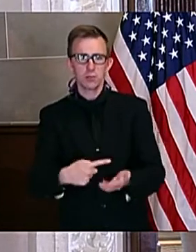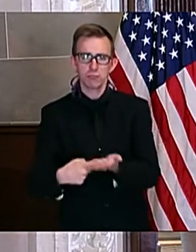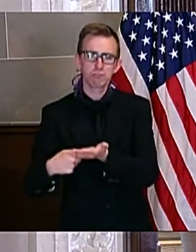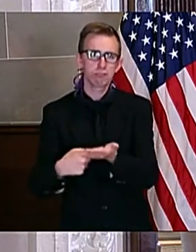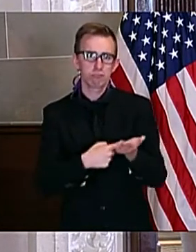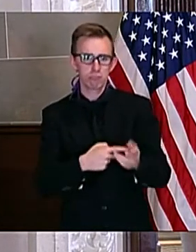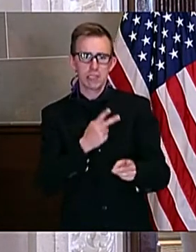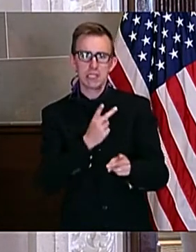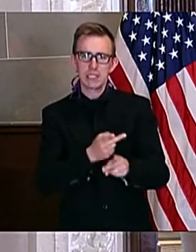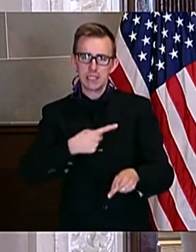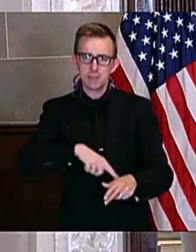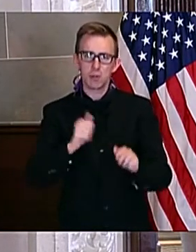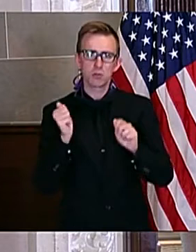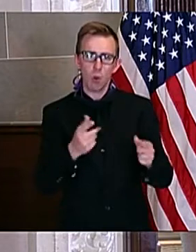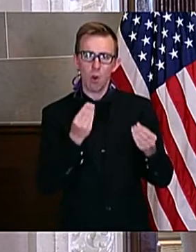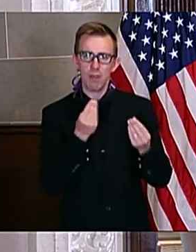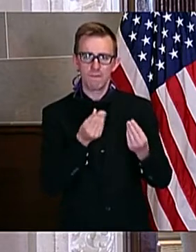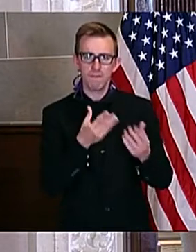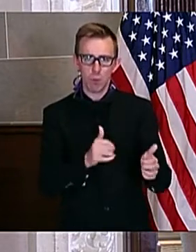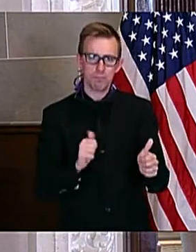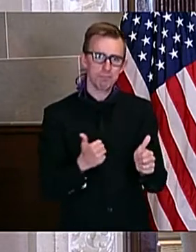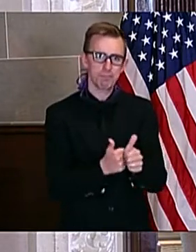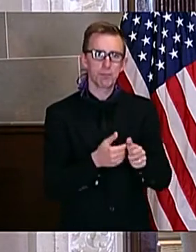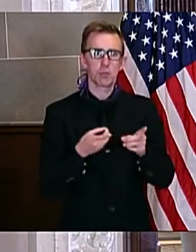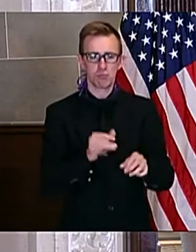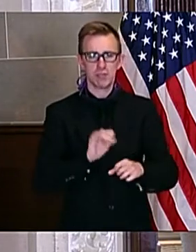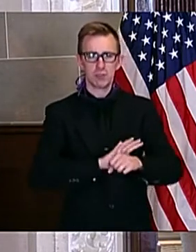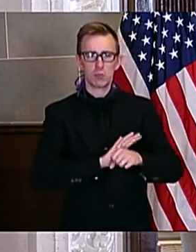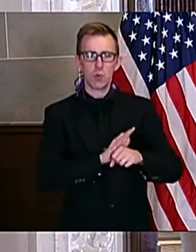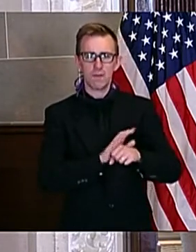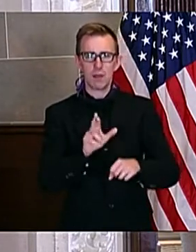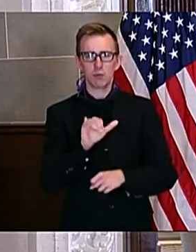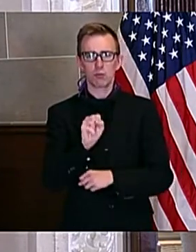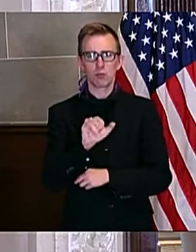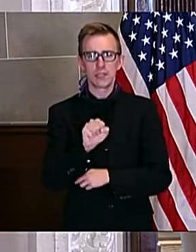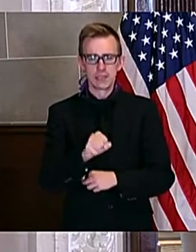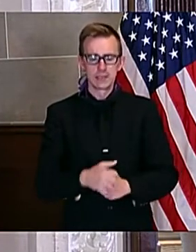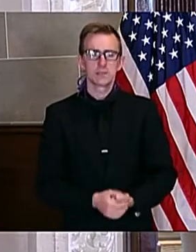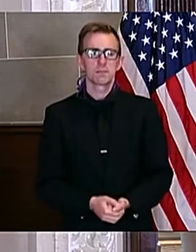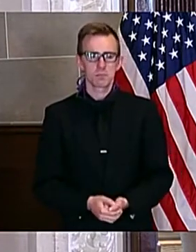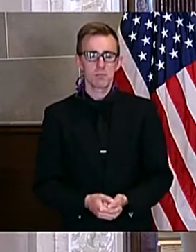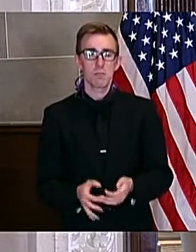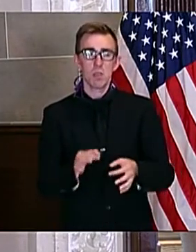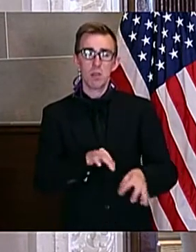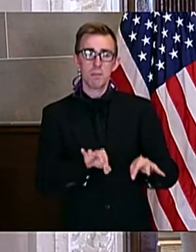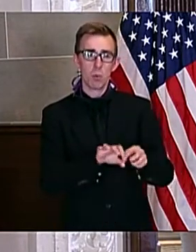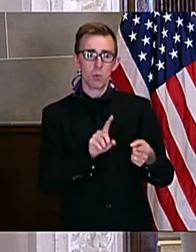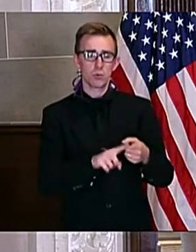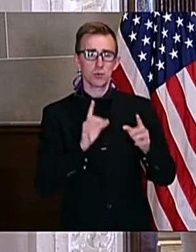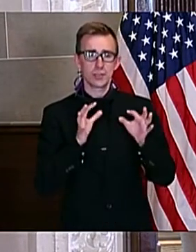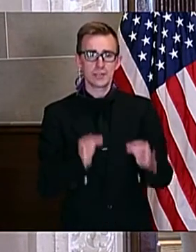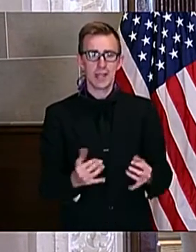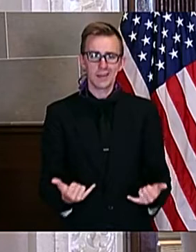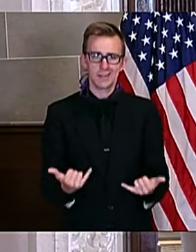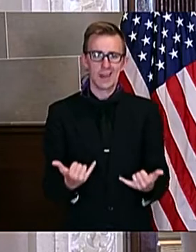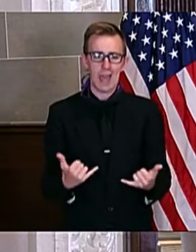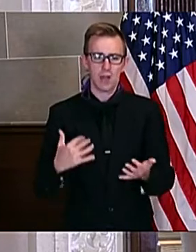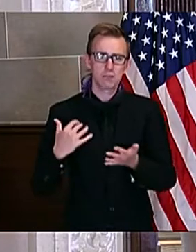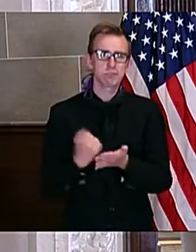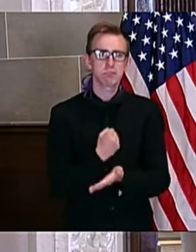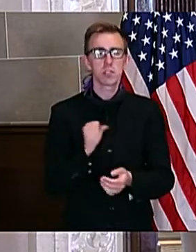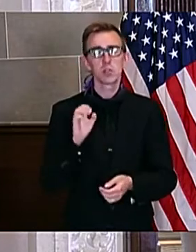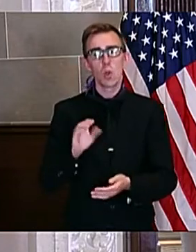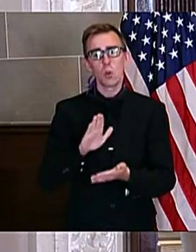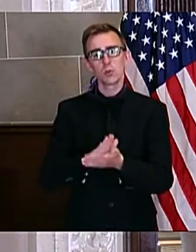throughout the COVID-19 crisis. And it is important to make these decisions now so